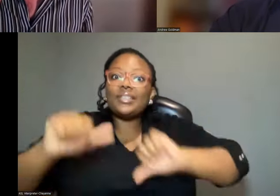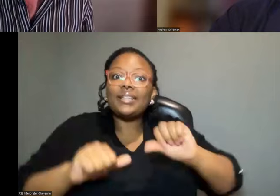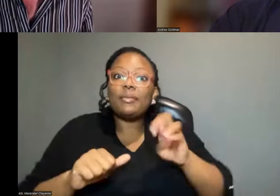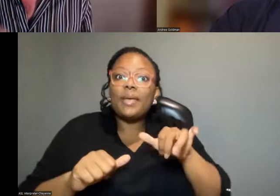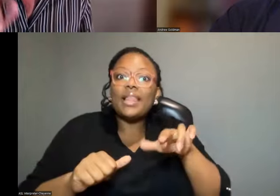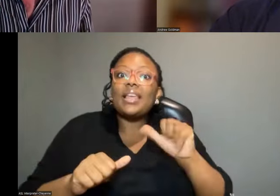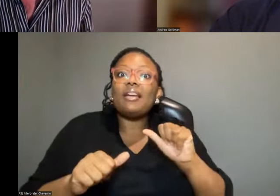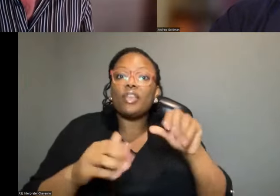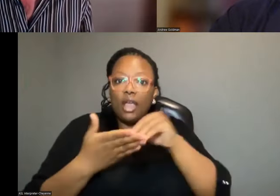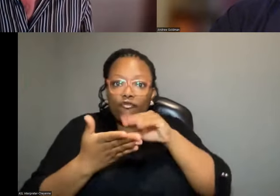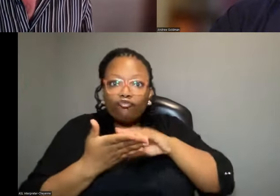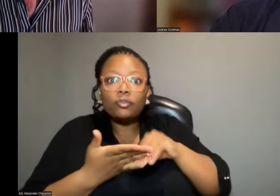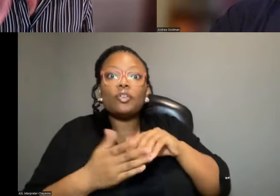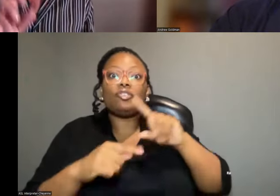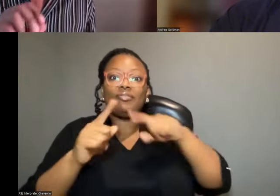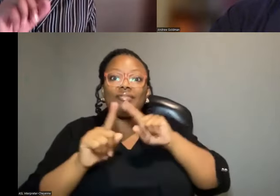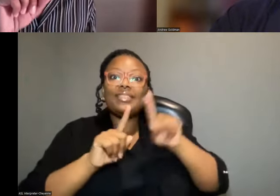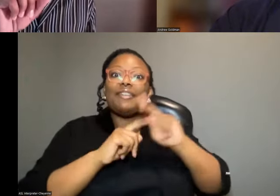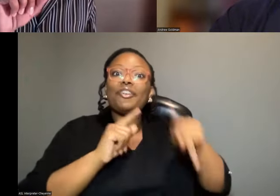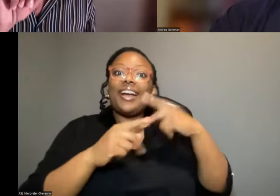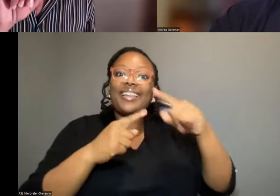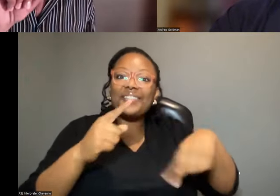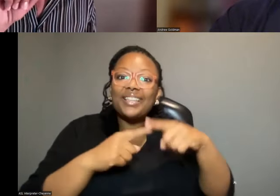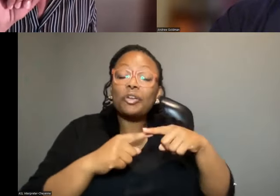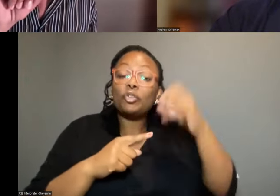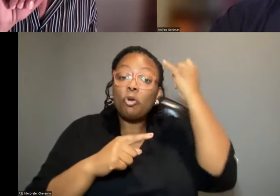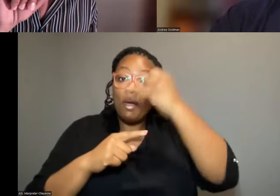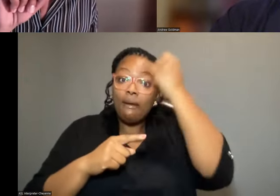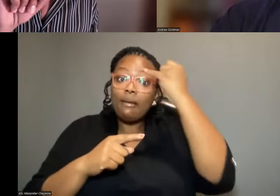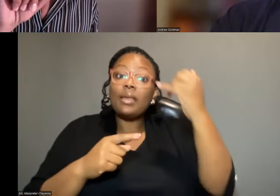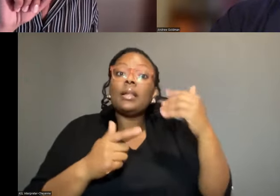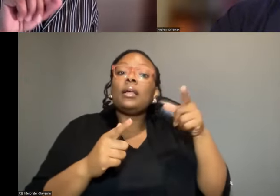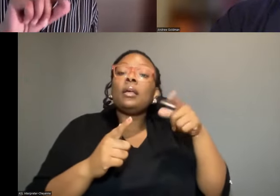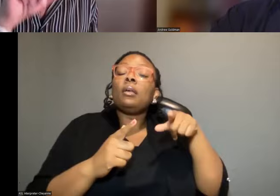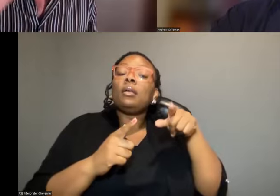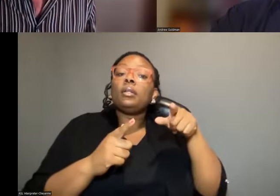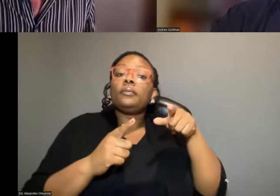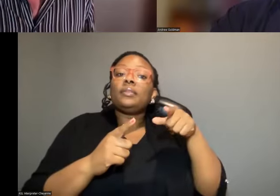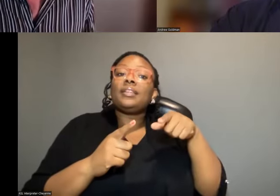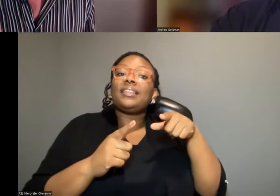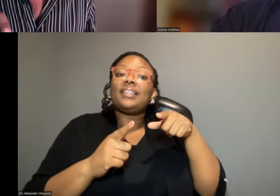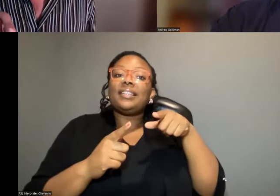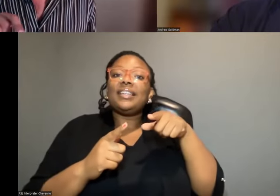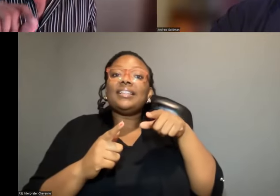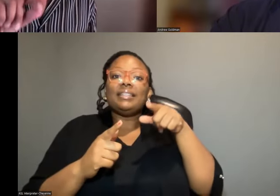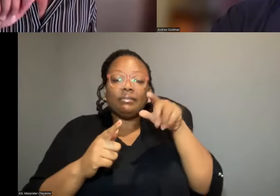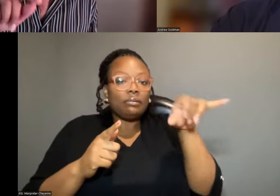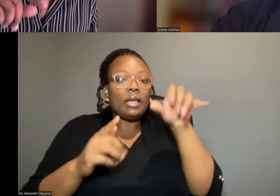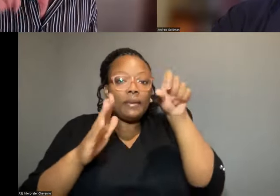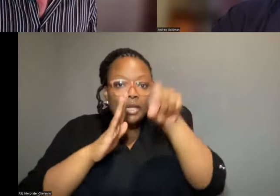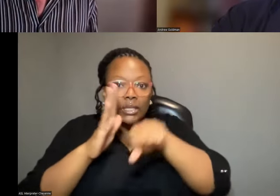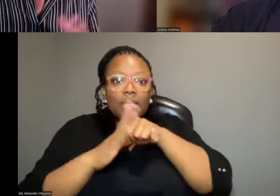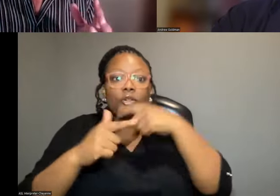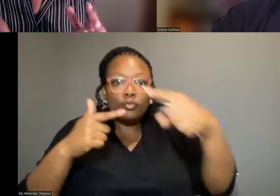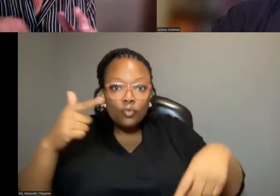recording those kinds of cycles. So in Italy, there are the same seasonal cycles, but there are